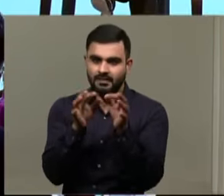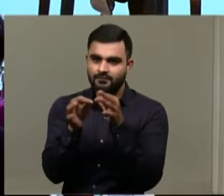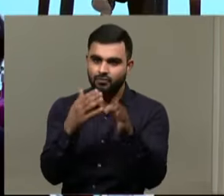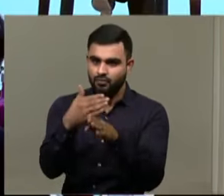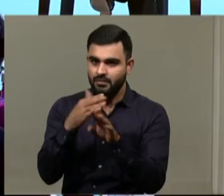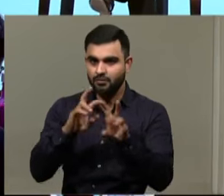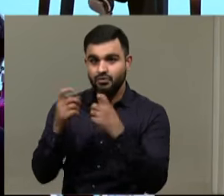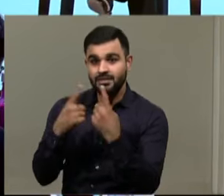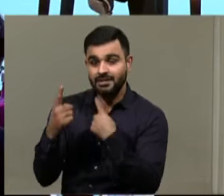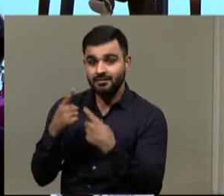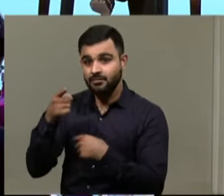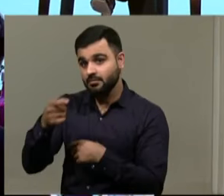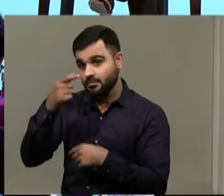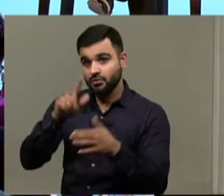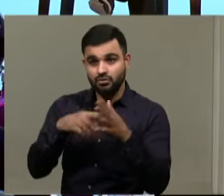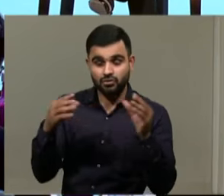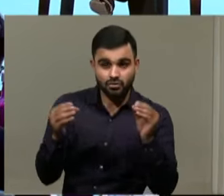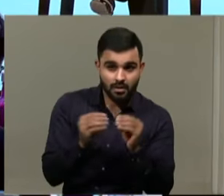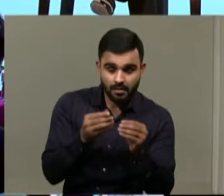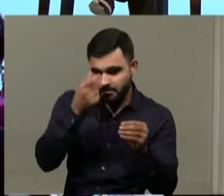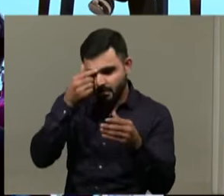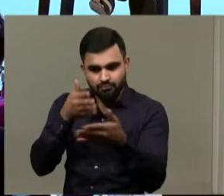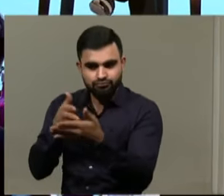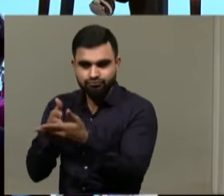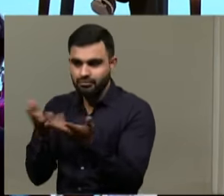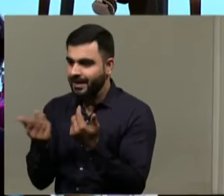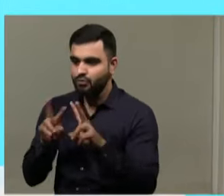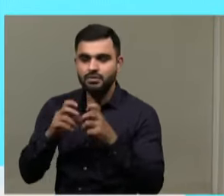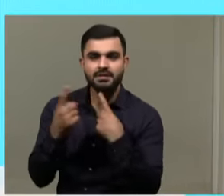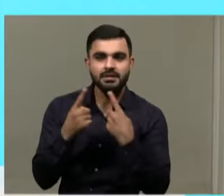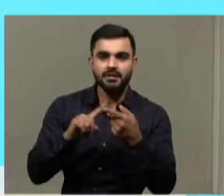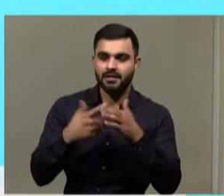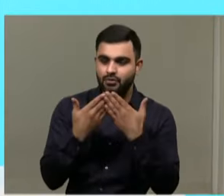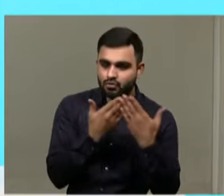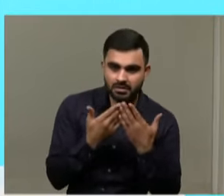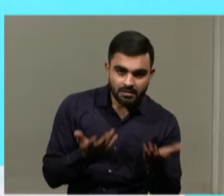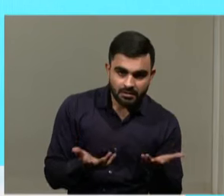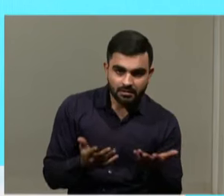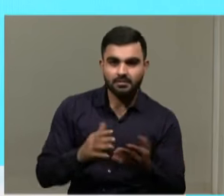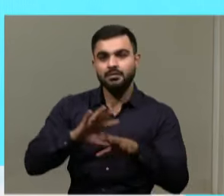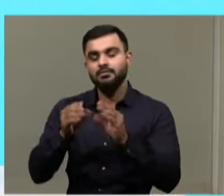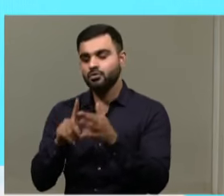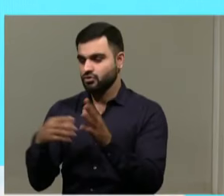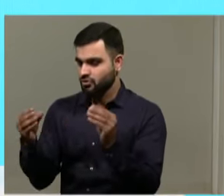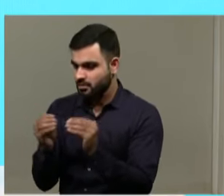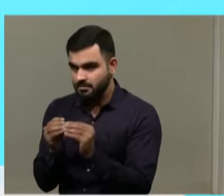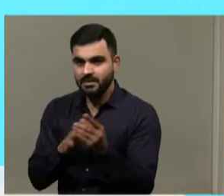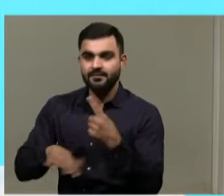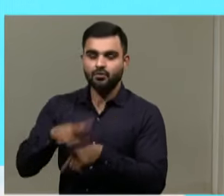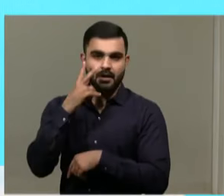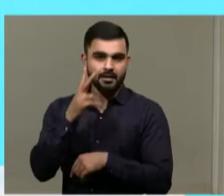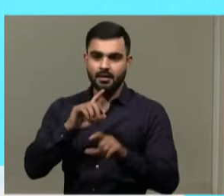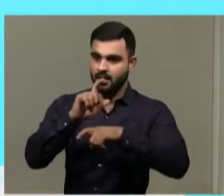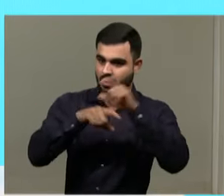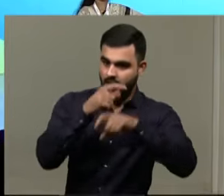also want to talk about the issues of employment and how, you know, we've talked about education, but also employment and what we would like to see